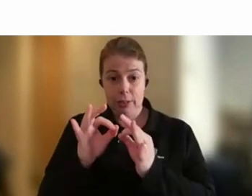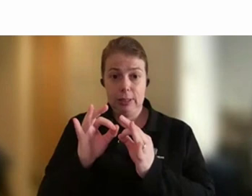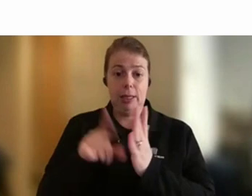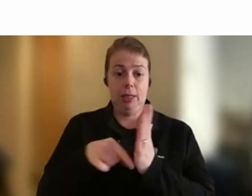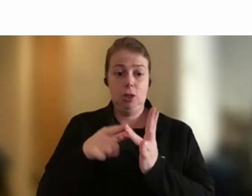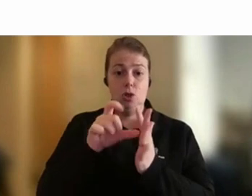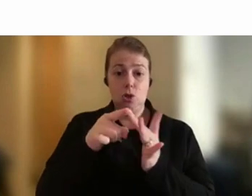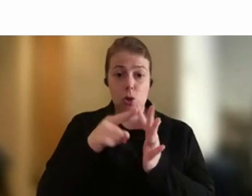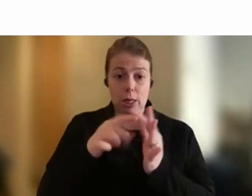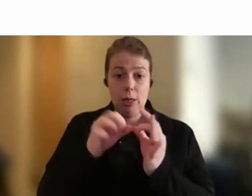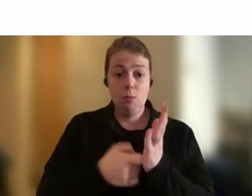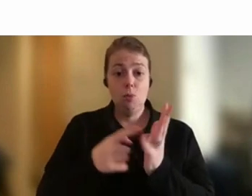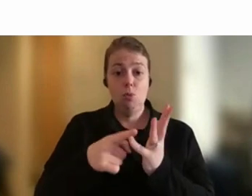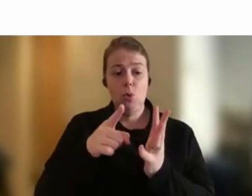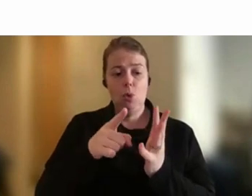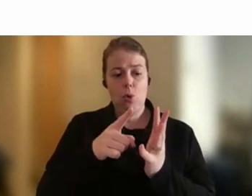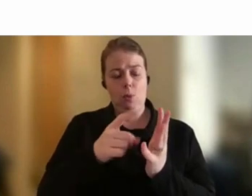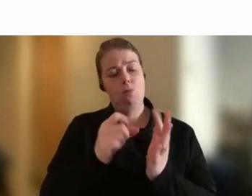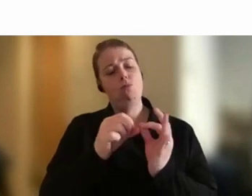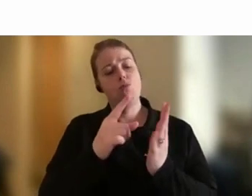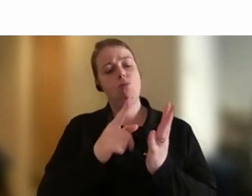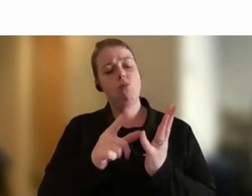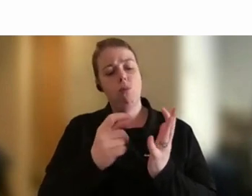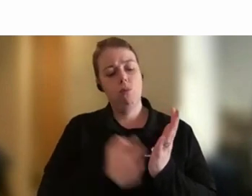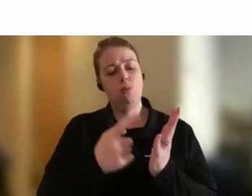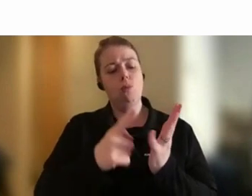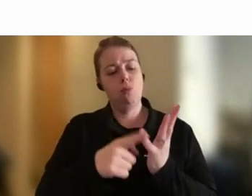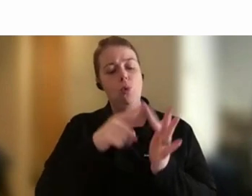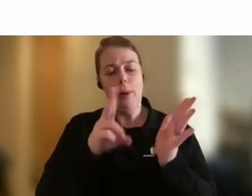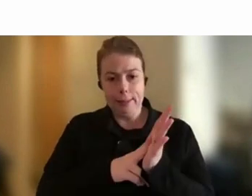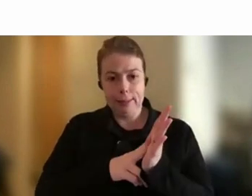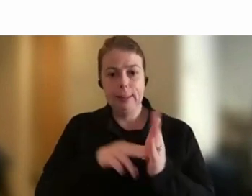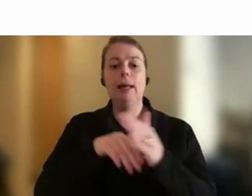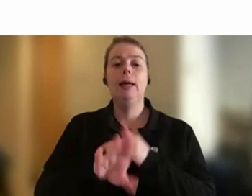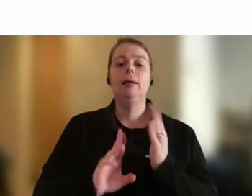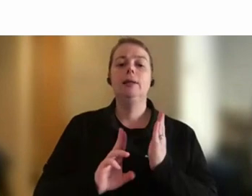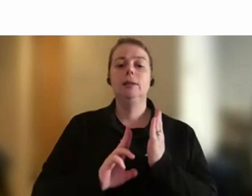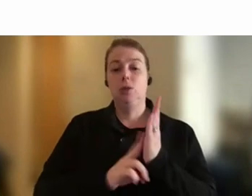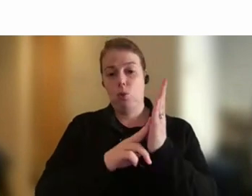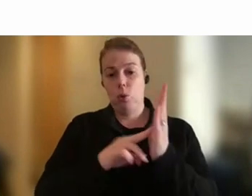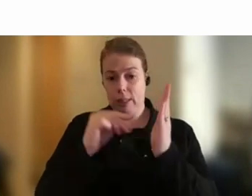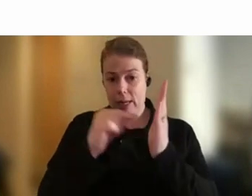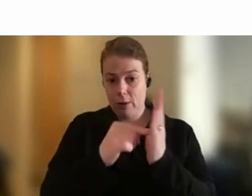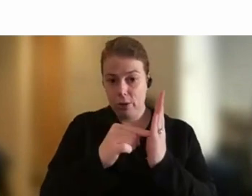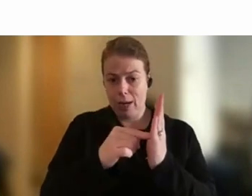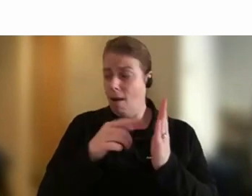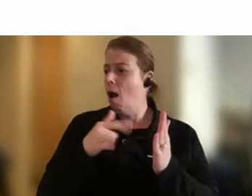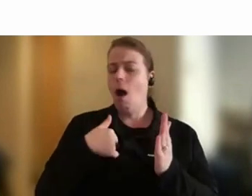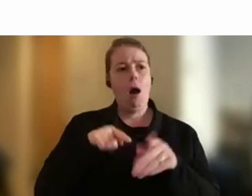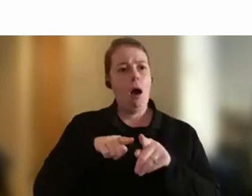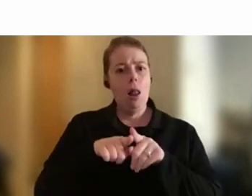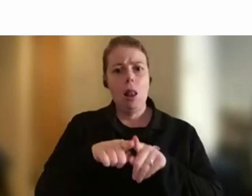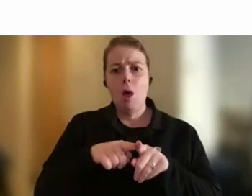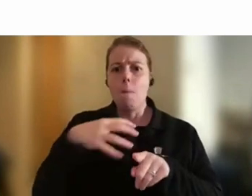Alice Springs. And I learnt more from talking to people in their community than I would ever learn in any sort of formal